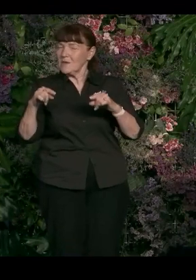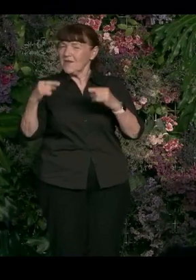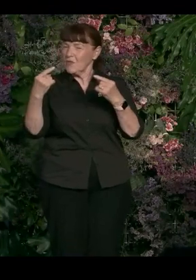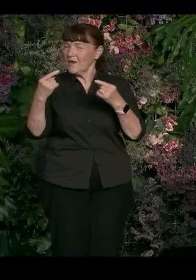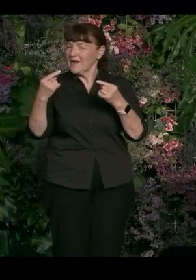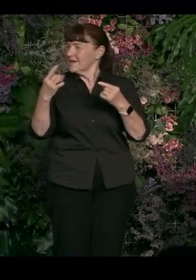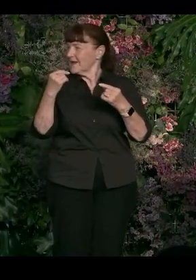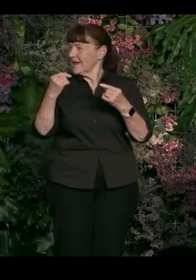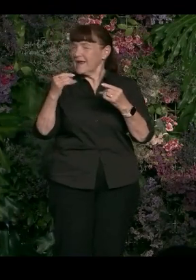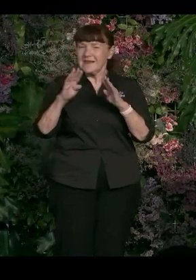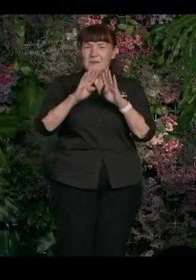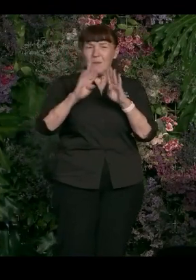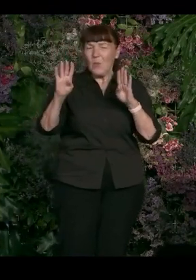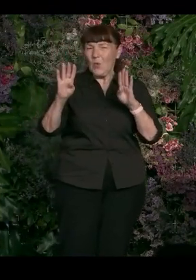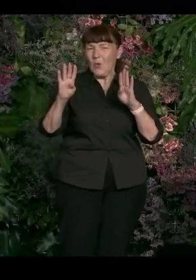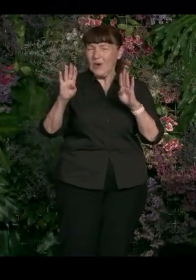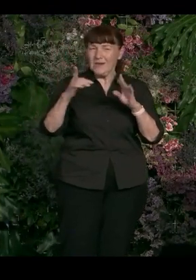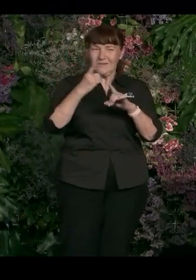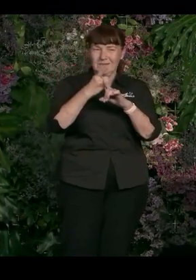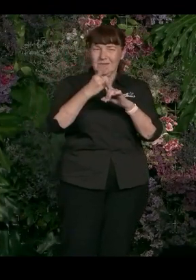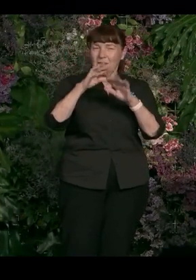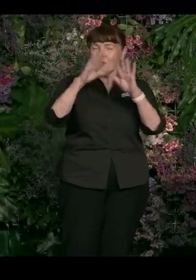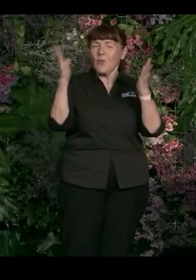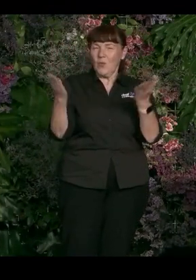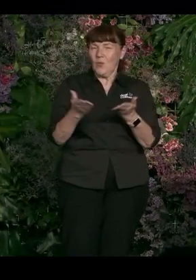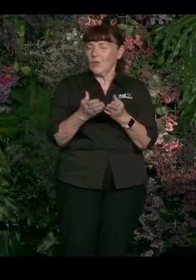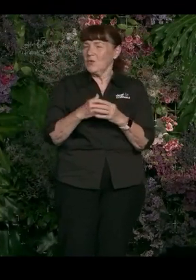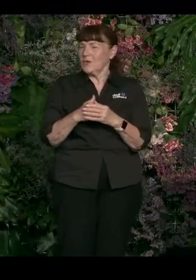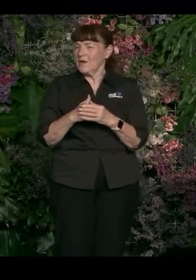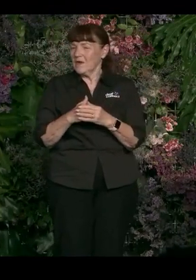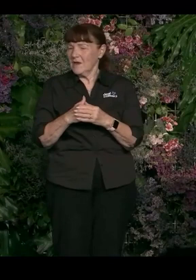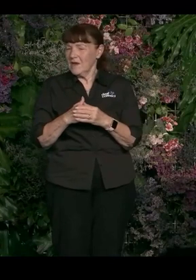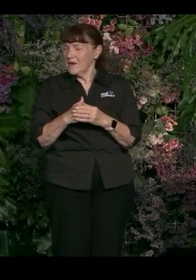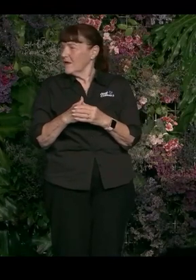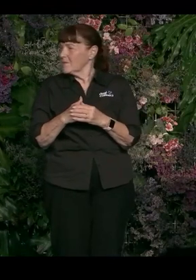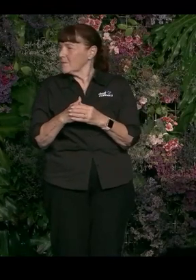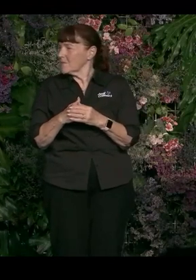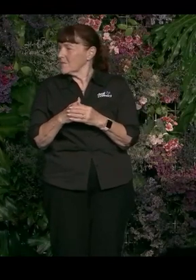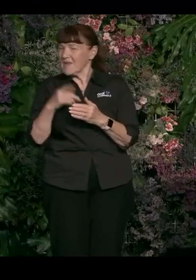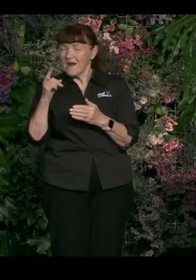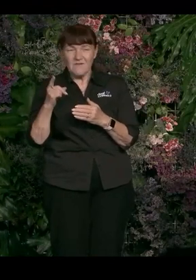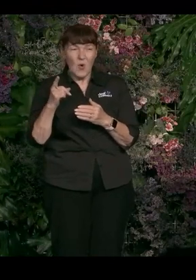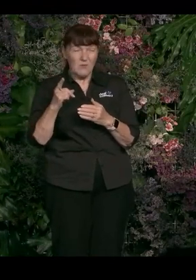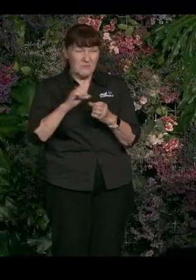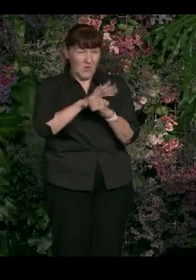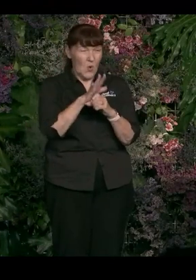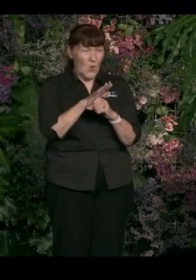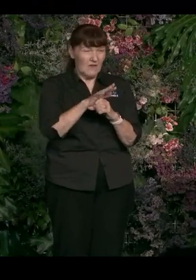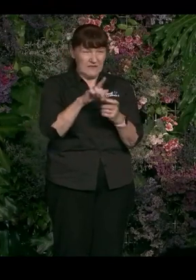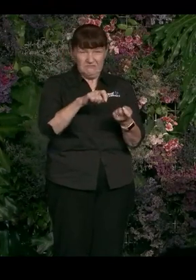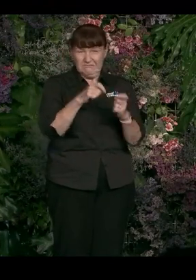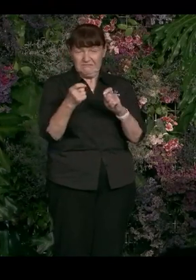broad kind of macro conditions when we're talking about what's happening around the world. Coming out of a pandemic and the impact on